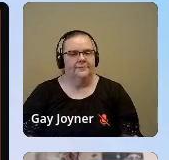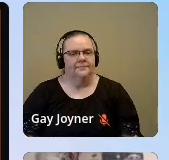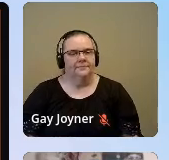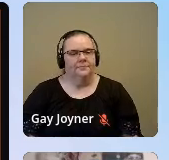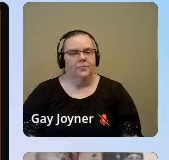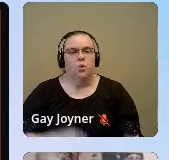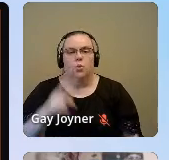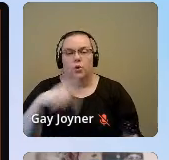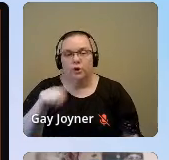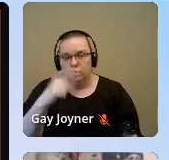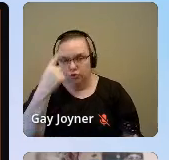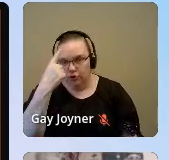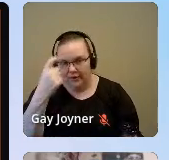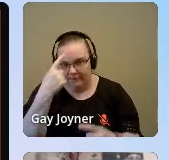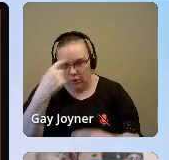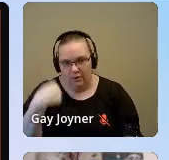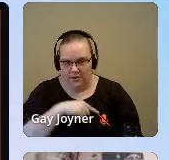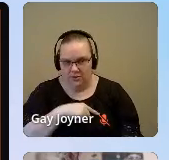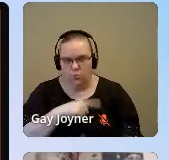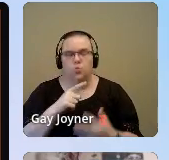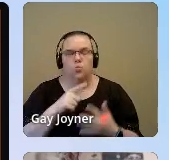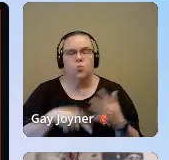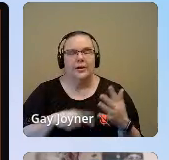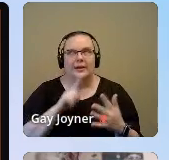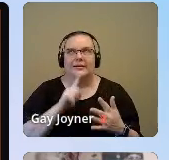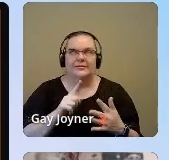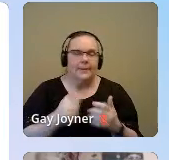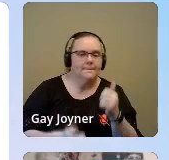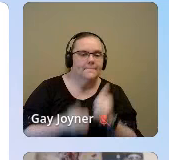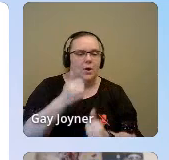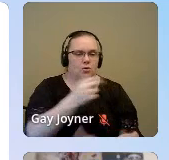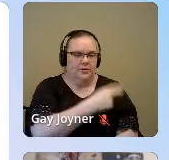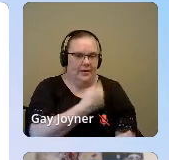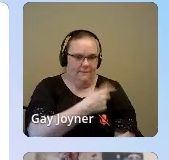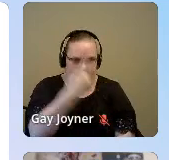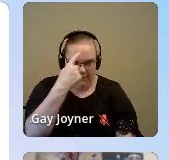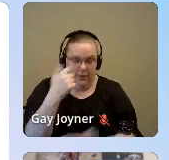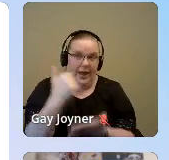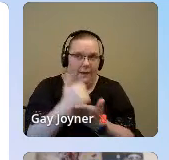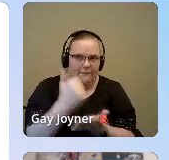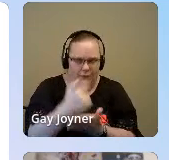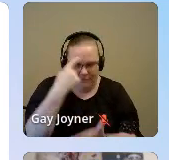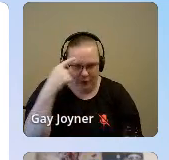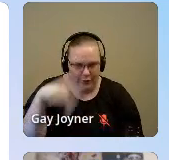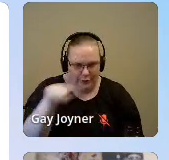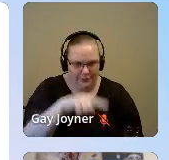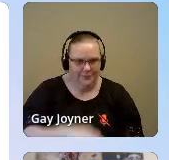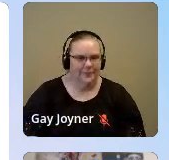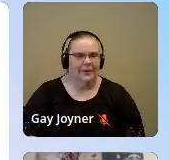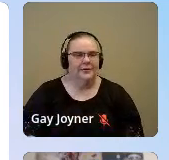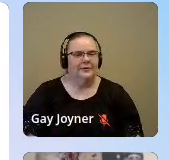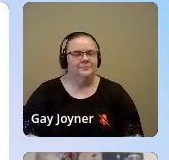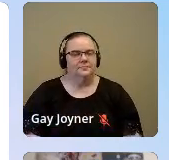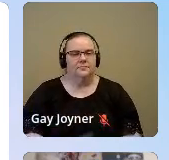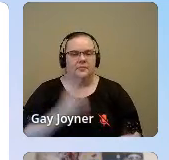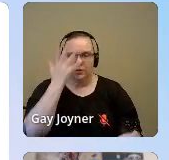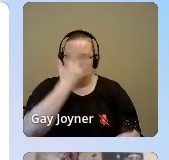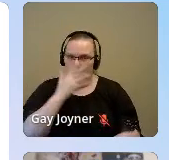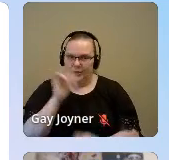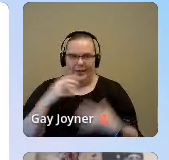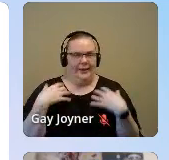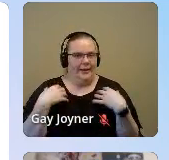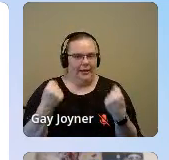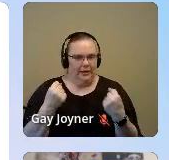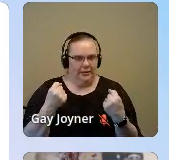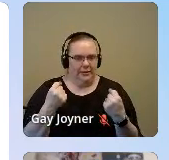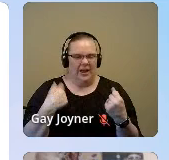What do you dream for us? What has been most helpful for you? All right. Let's get into what healing looks like. I wish we